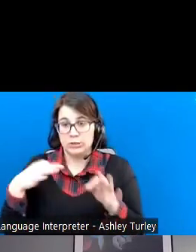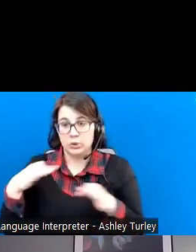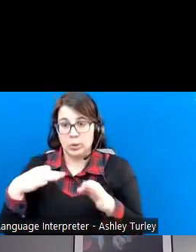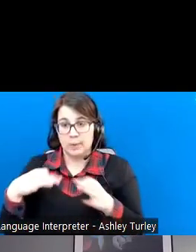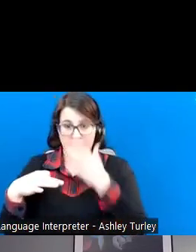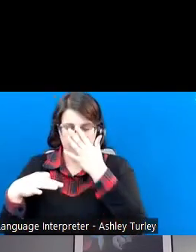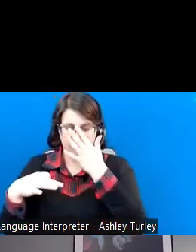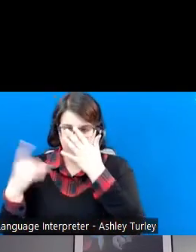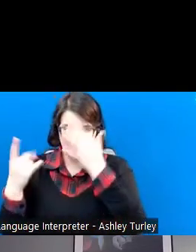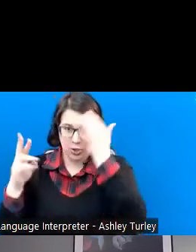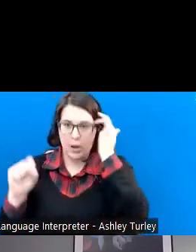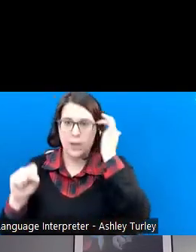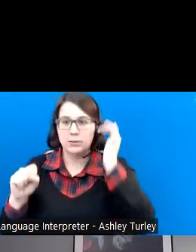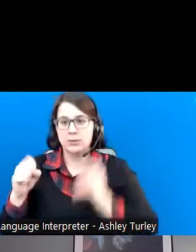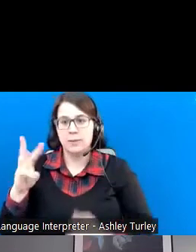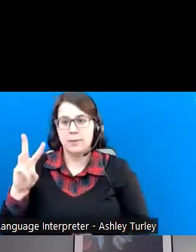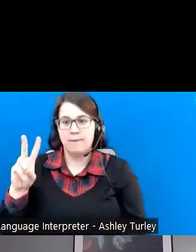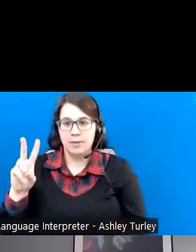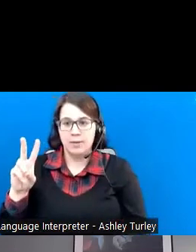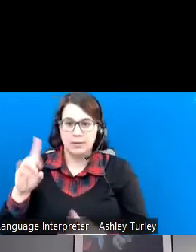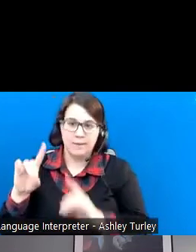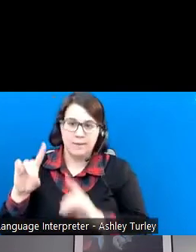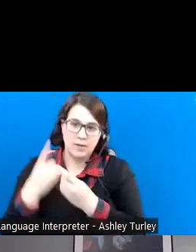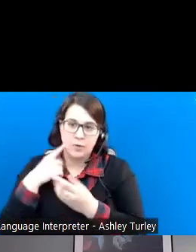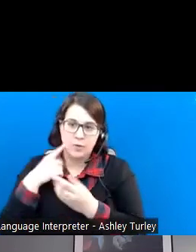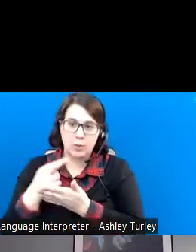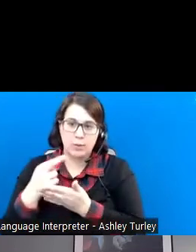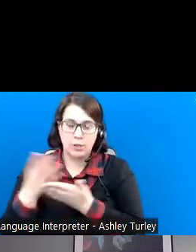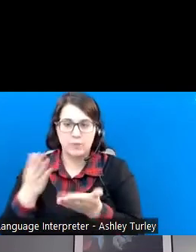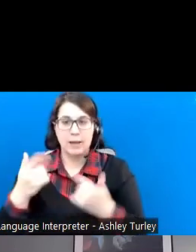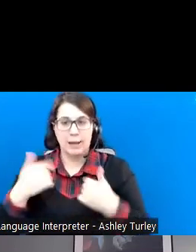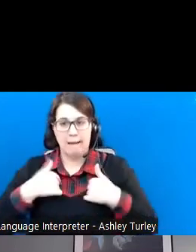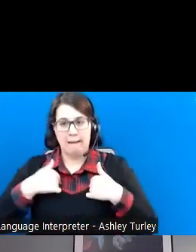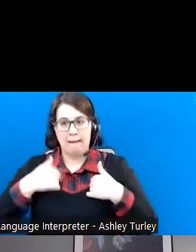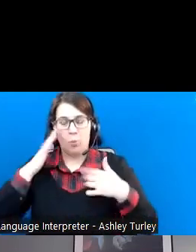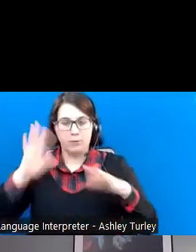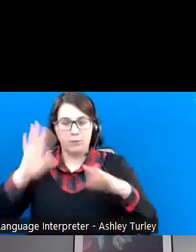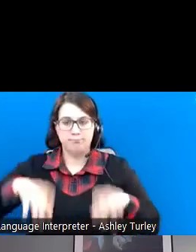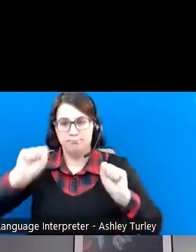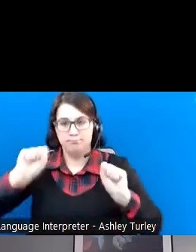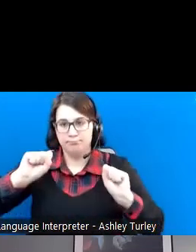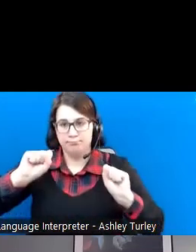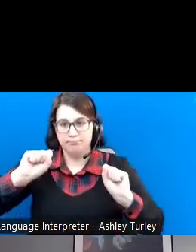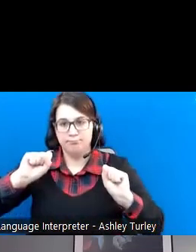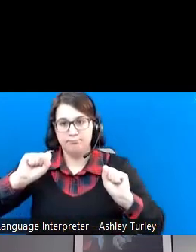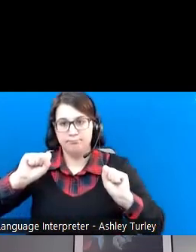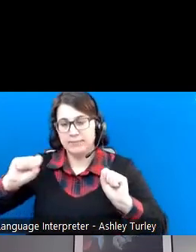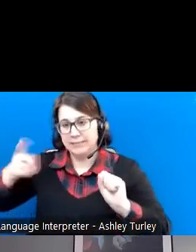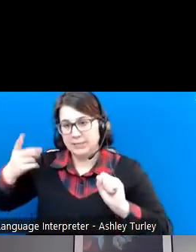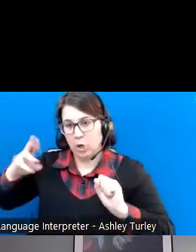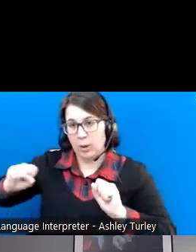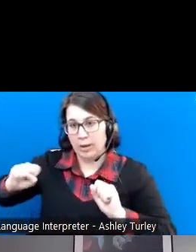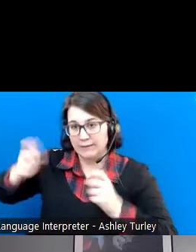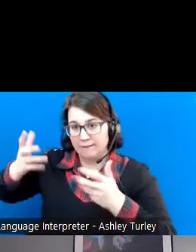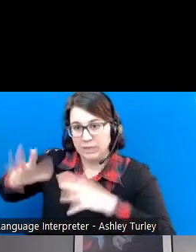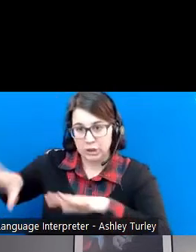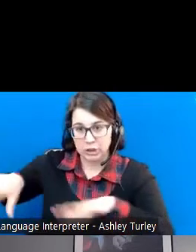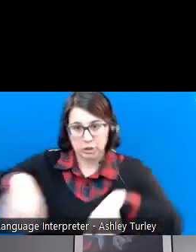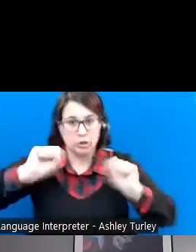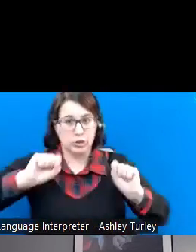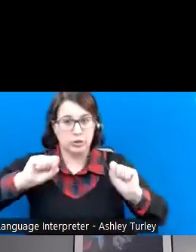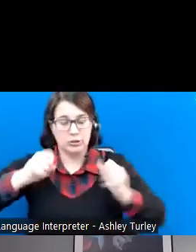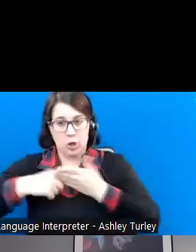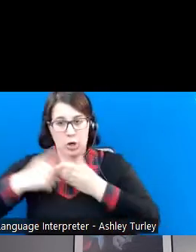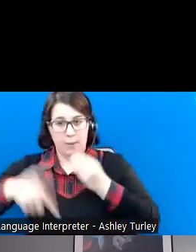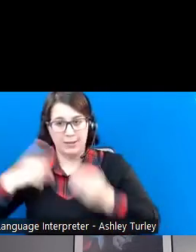DRS, West Virginia Division of Rehabilitation Services. So I'm going to kind of just take over right from where Rich left off, and we're going to talk a little bit about DRS, go